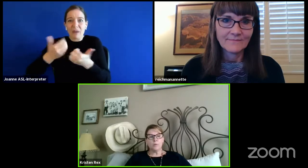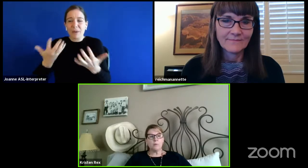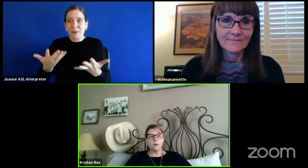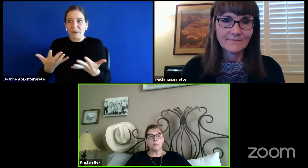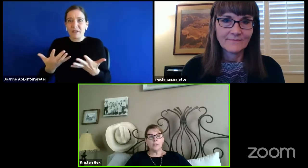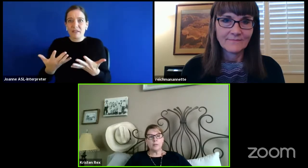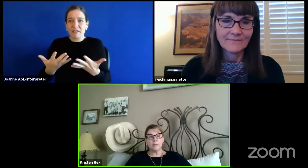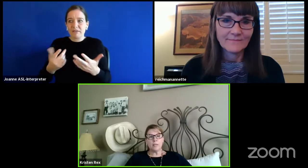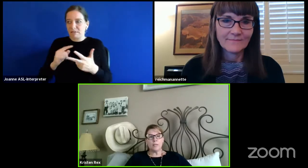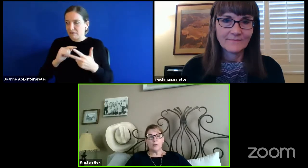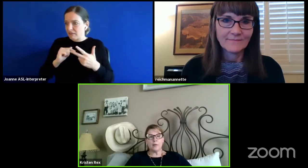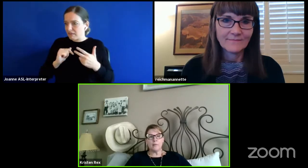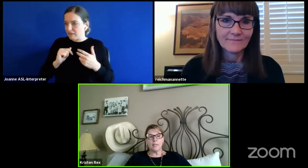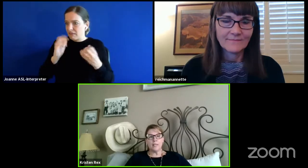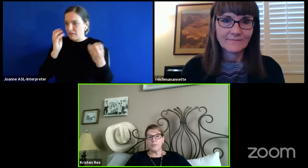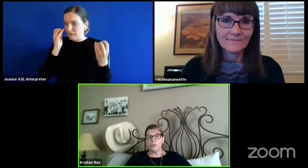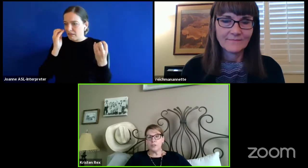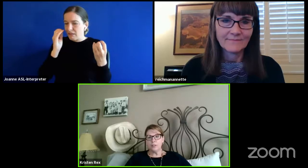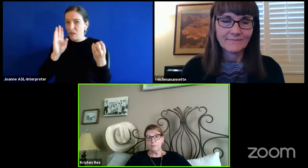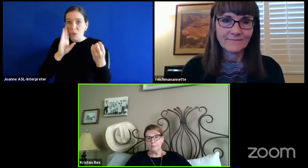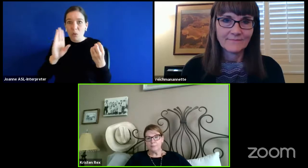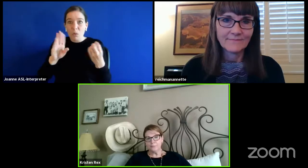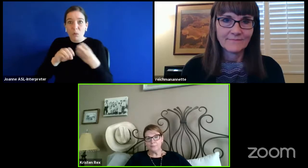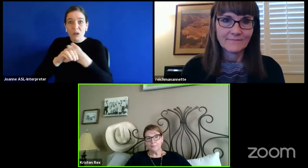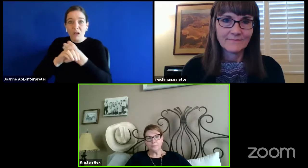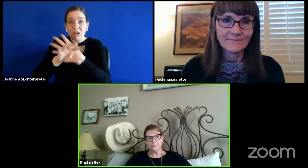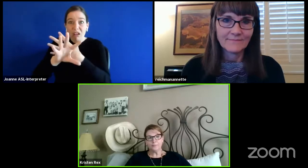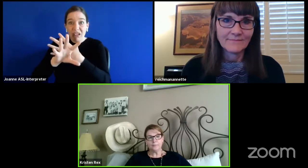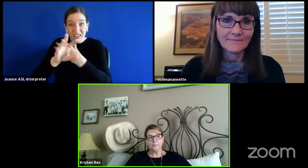Will remote learning be how we begin next year?